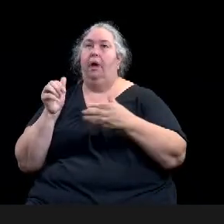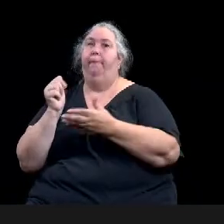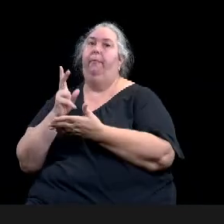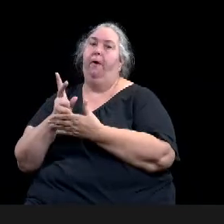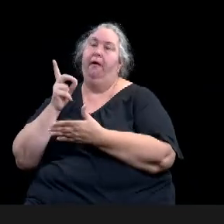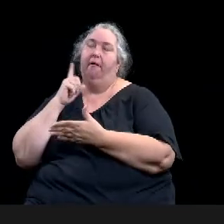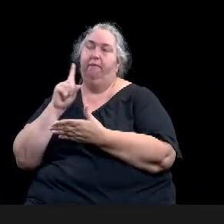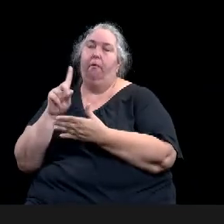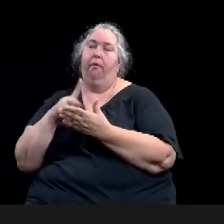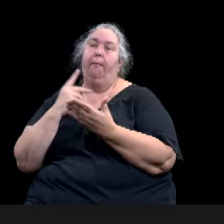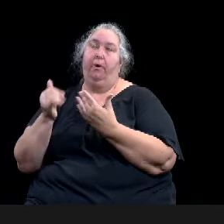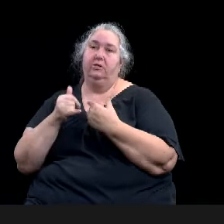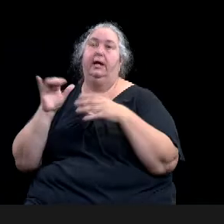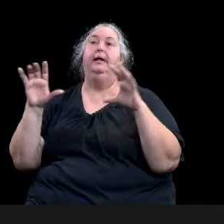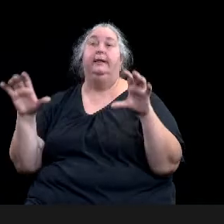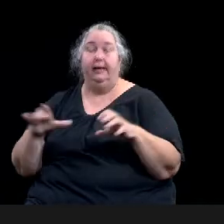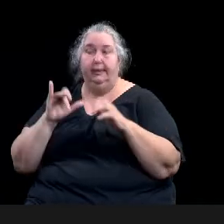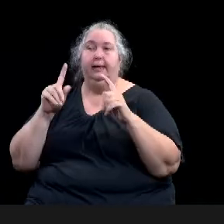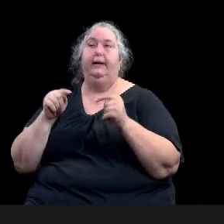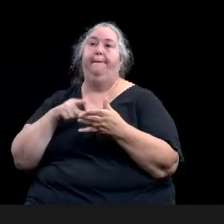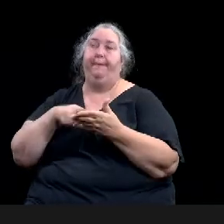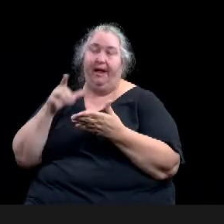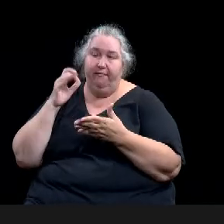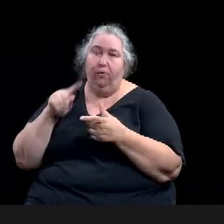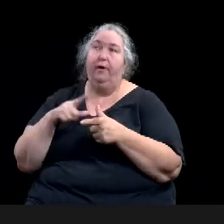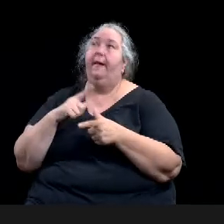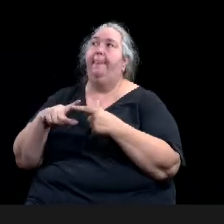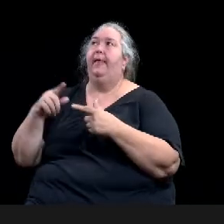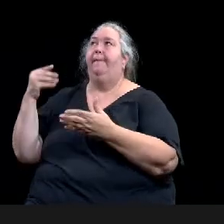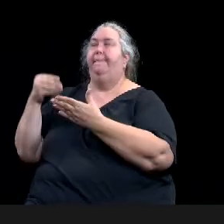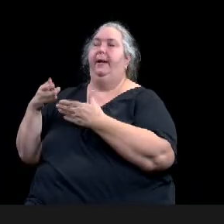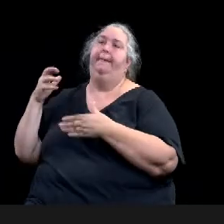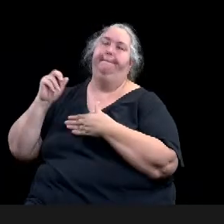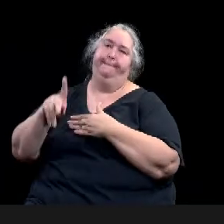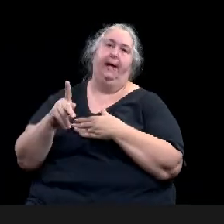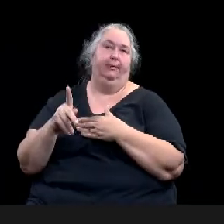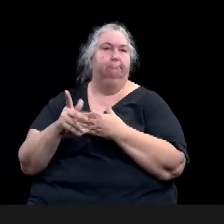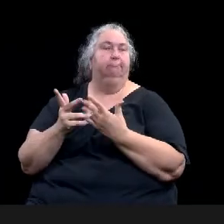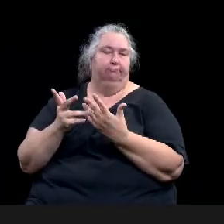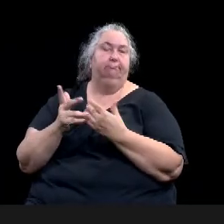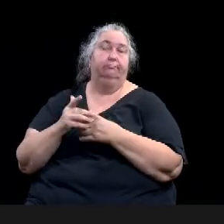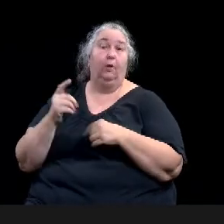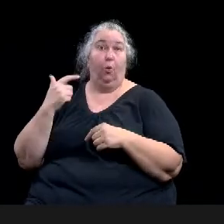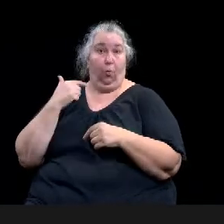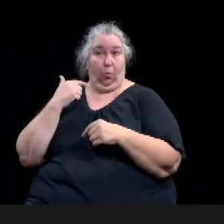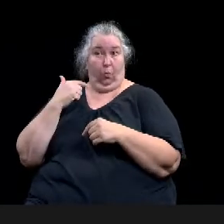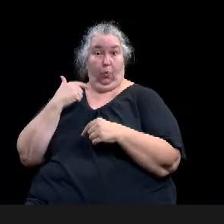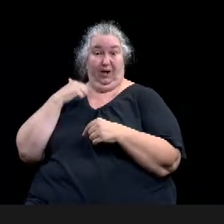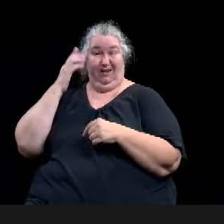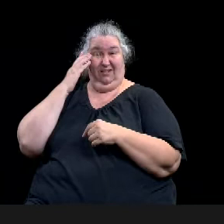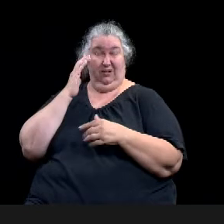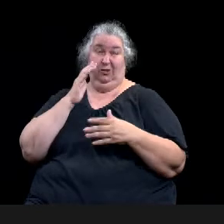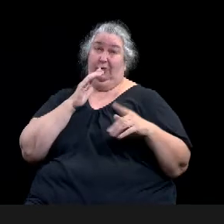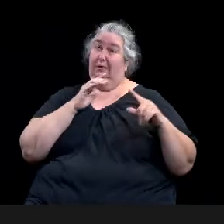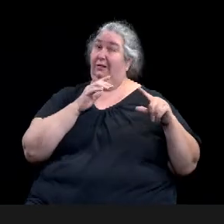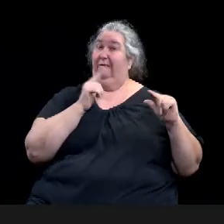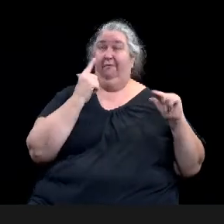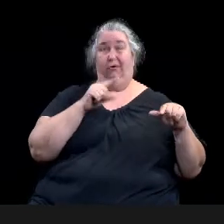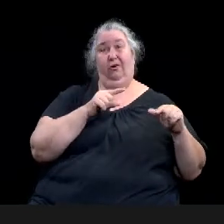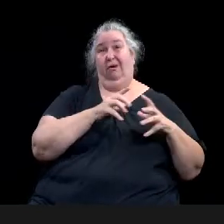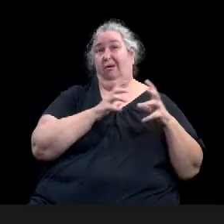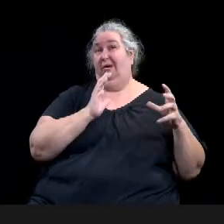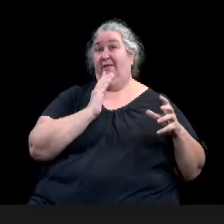that won't work well for a lot of our groups. They do not have that kind of bank account where they can float a large project.